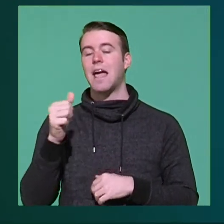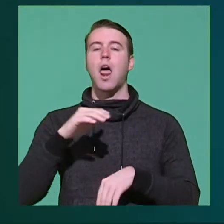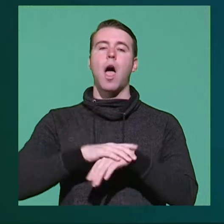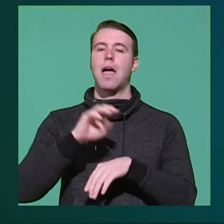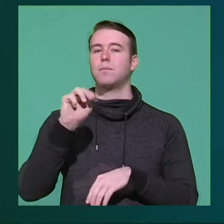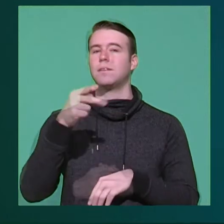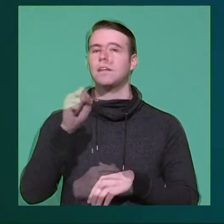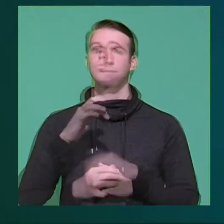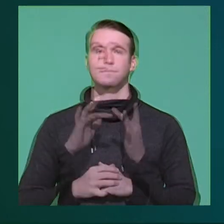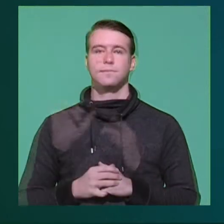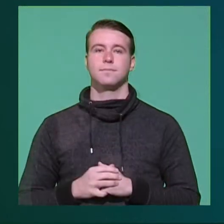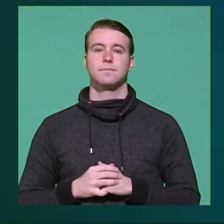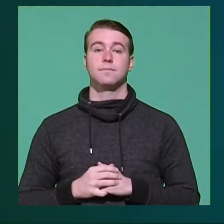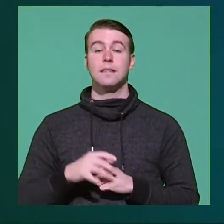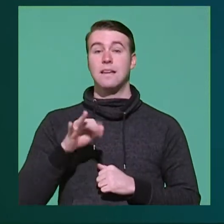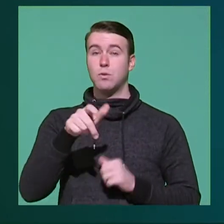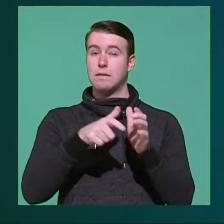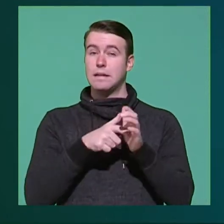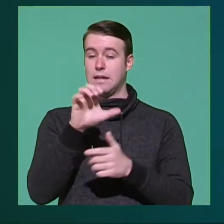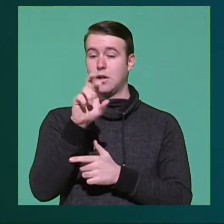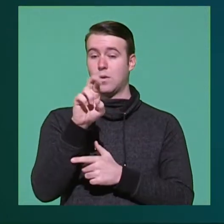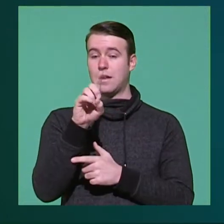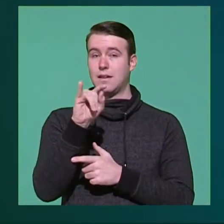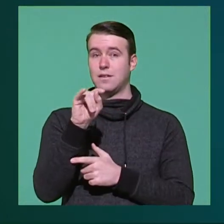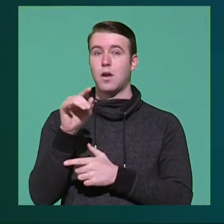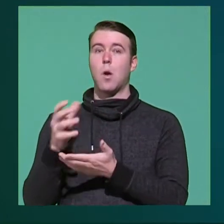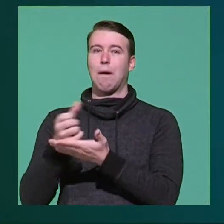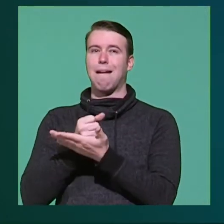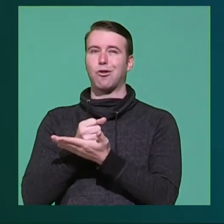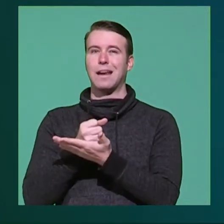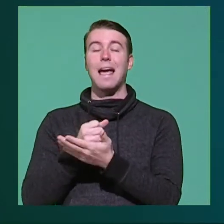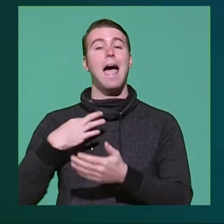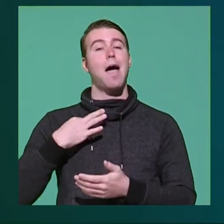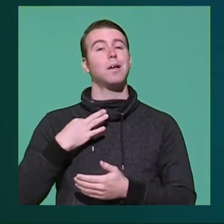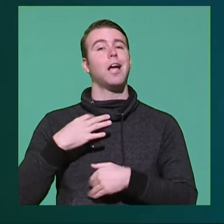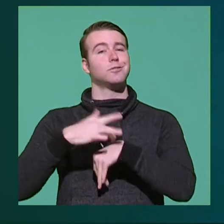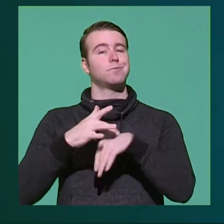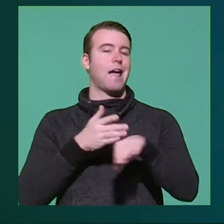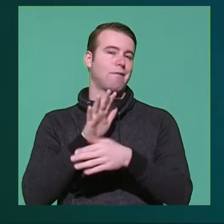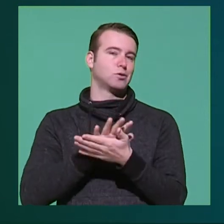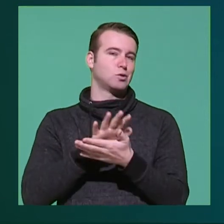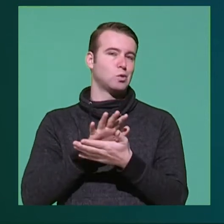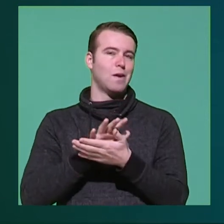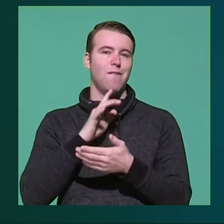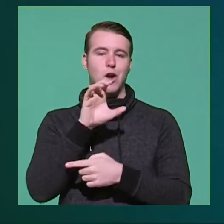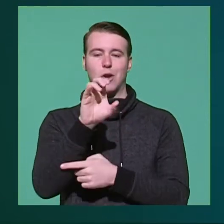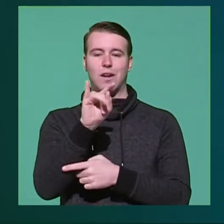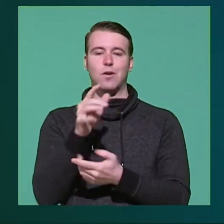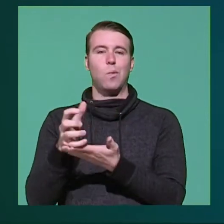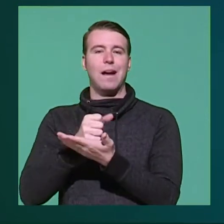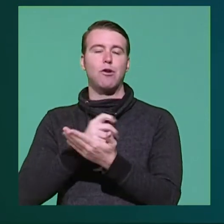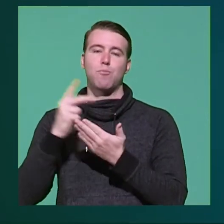MTHS website. If you are in need of credit recovery, applications are now available for After School Engenuity Credit Recovery Program.